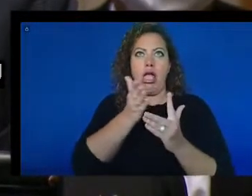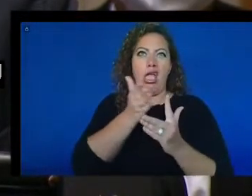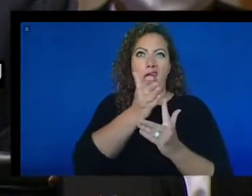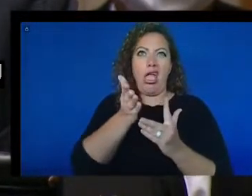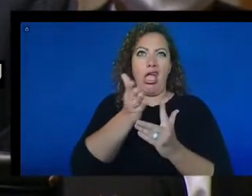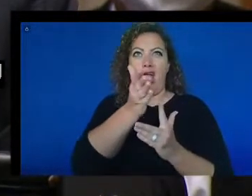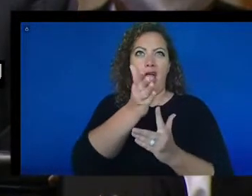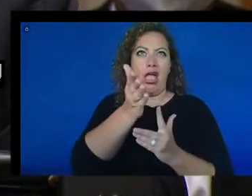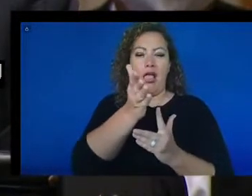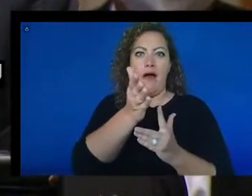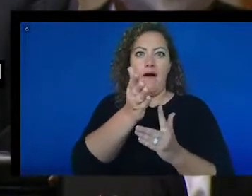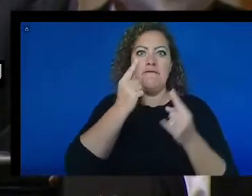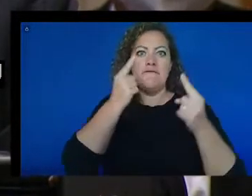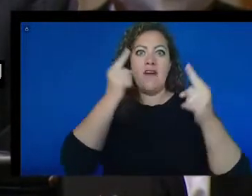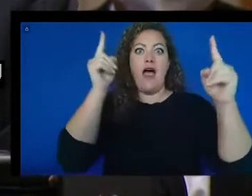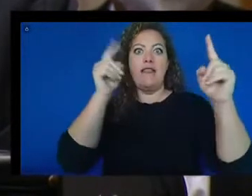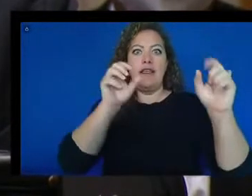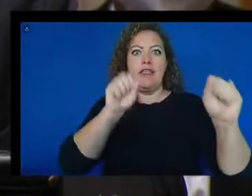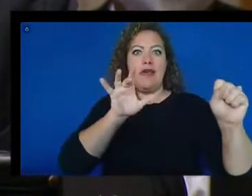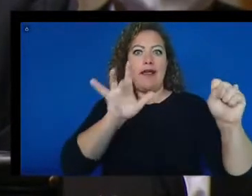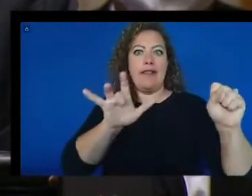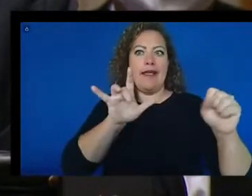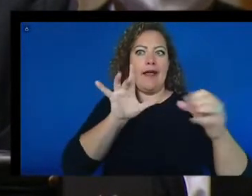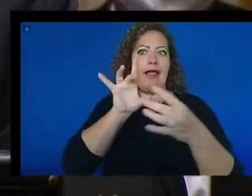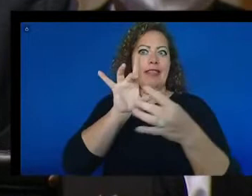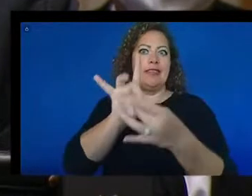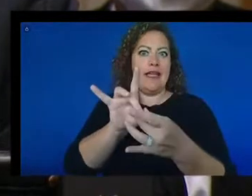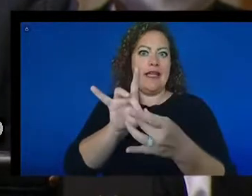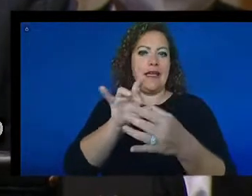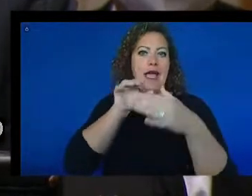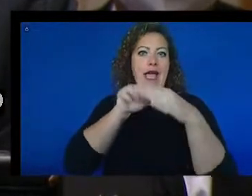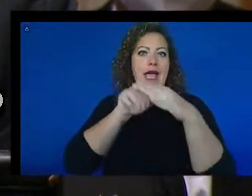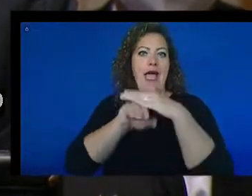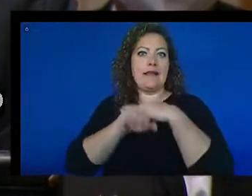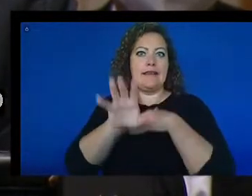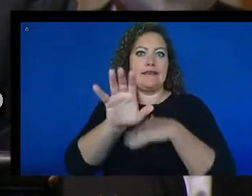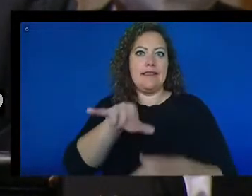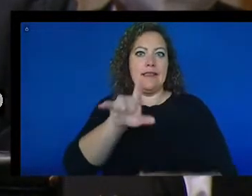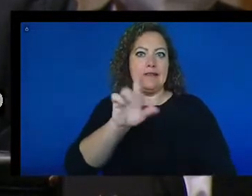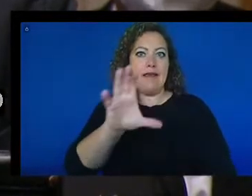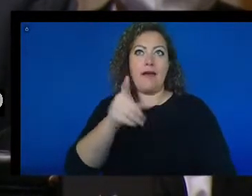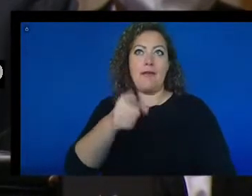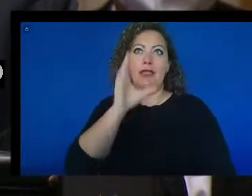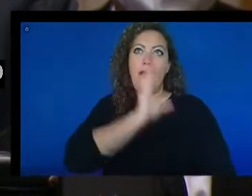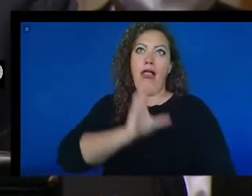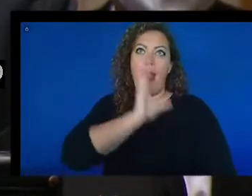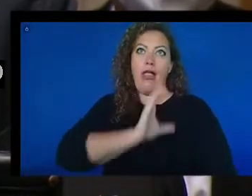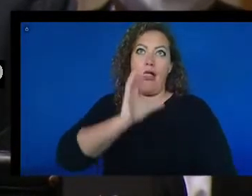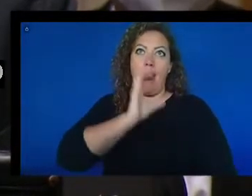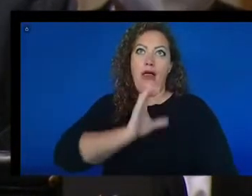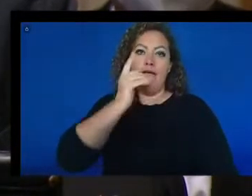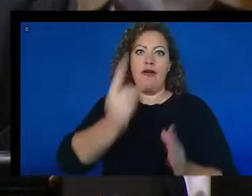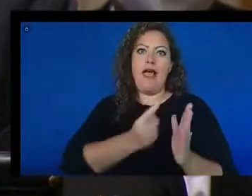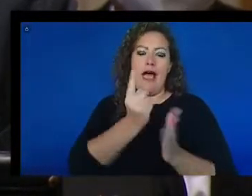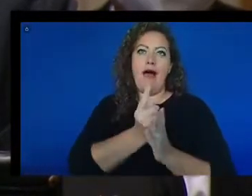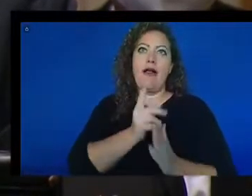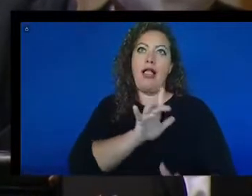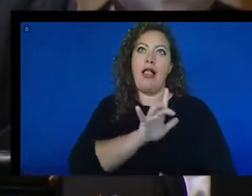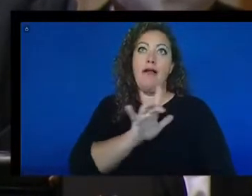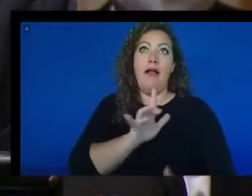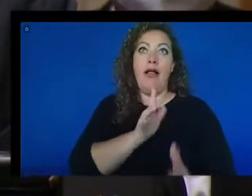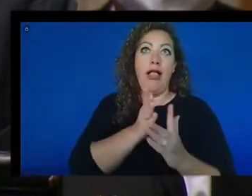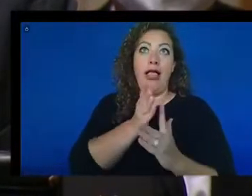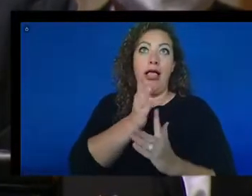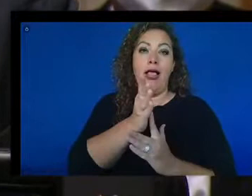to that place where you're able to click this link that gives you access to this document that you've been searching for for about an hour. You click it and the